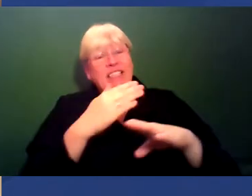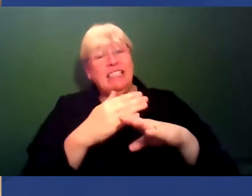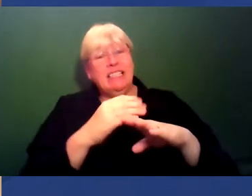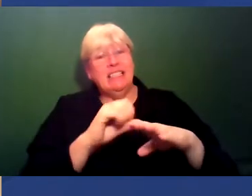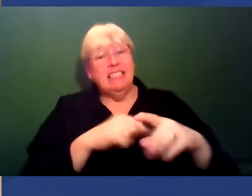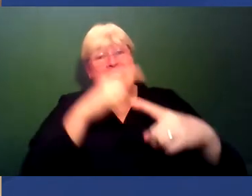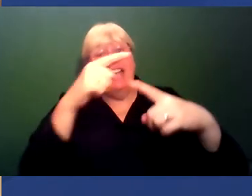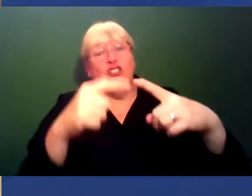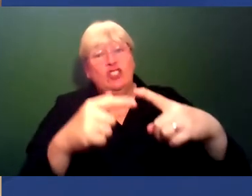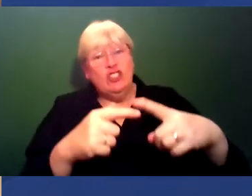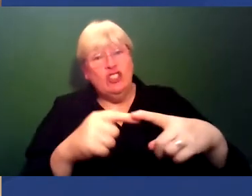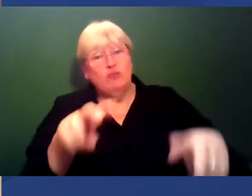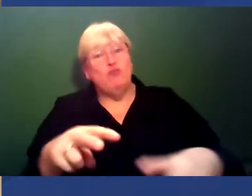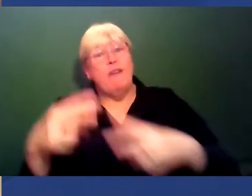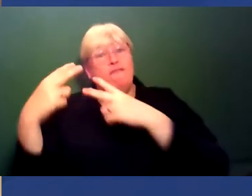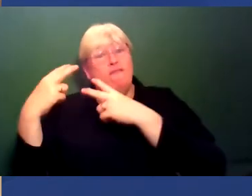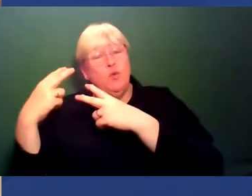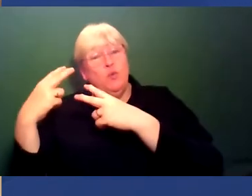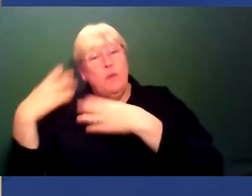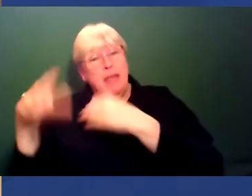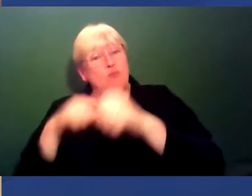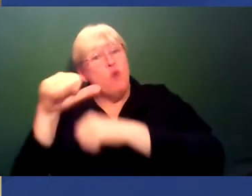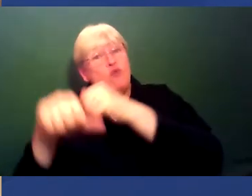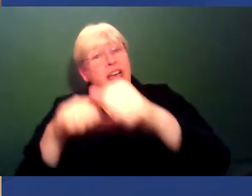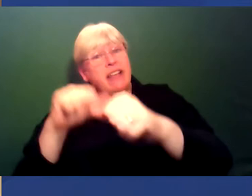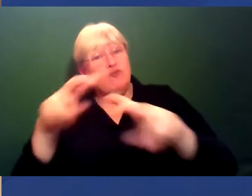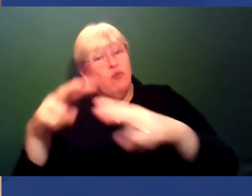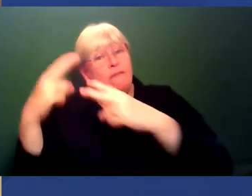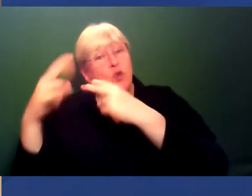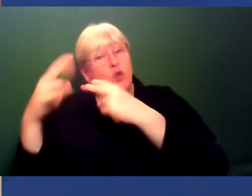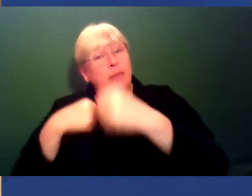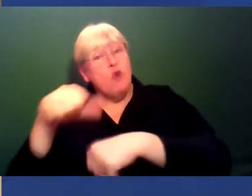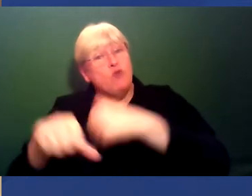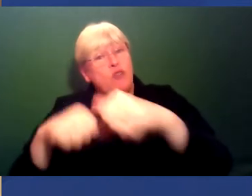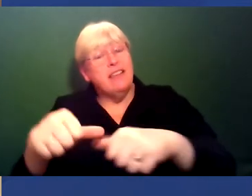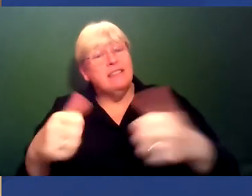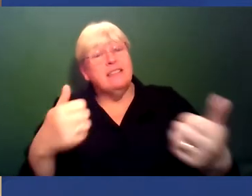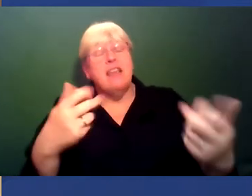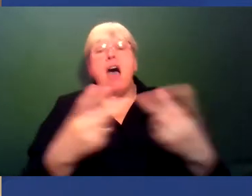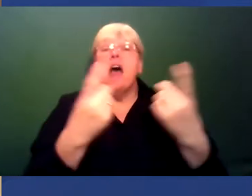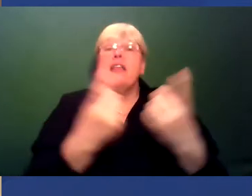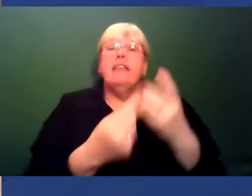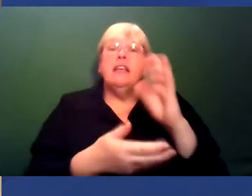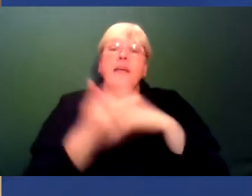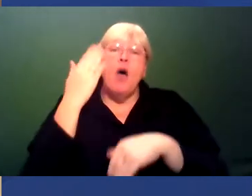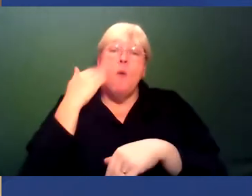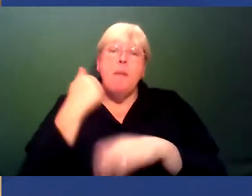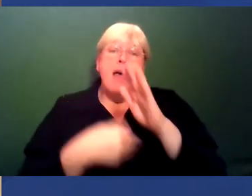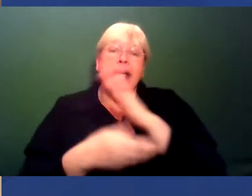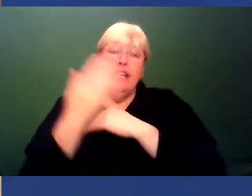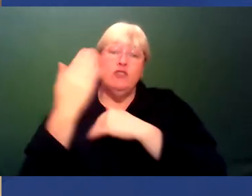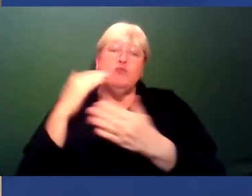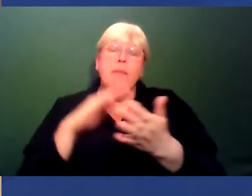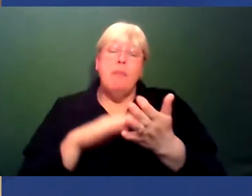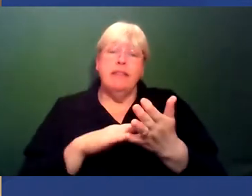to look at again, to see if we've made good on those promises. The other thing about Black History Month that slightly concerns